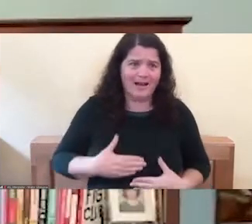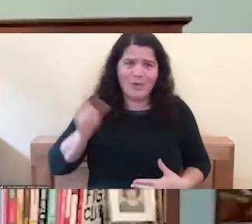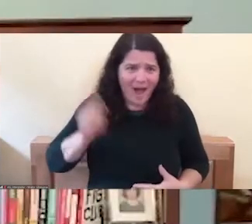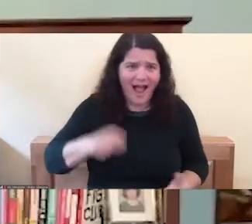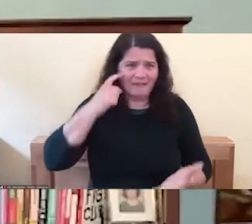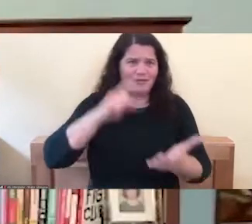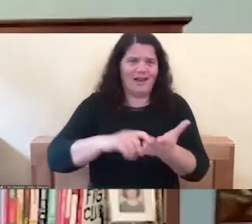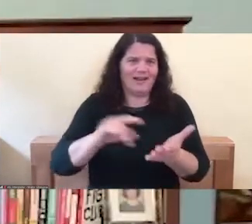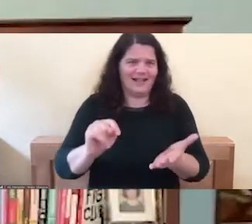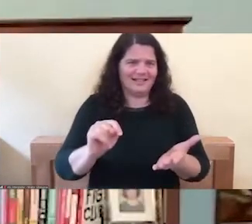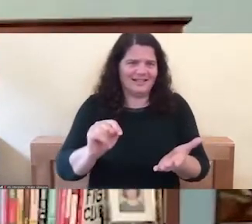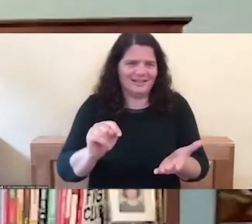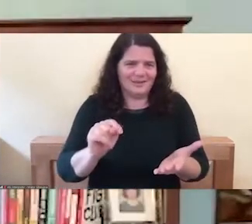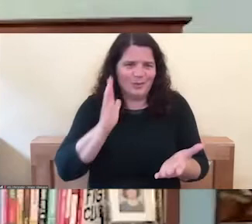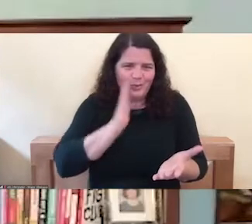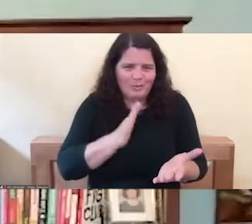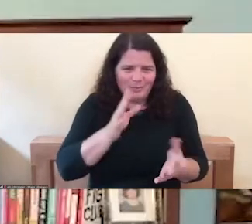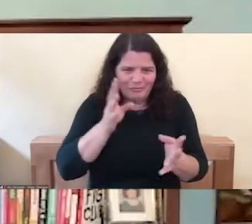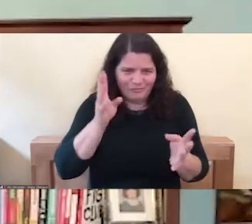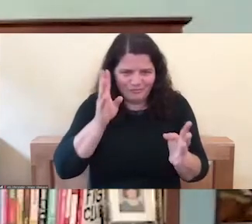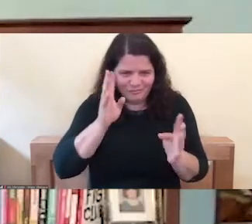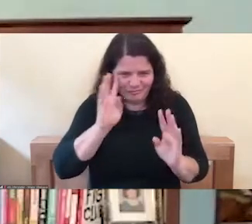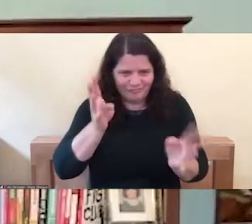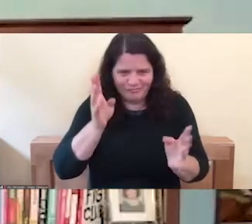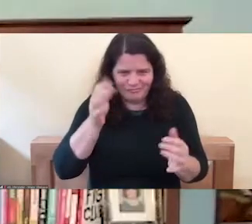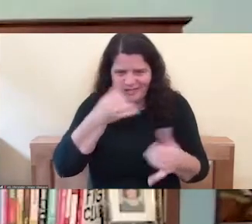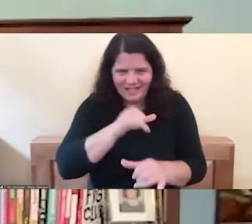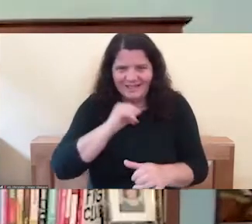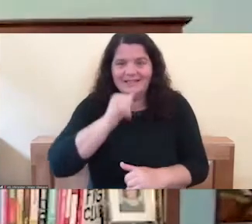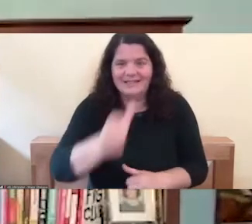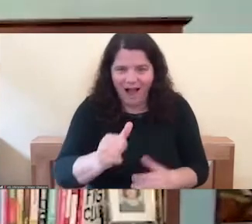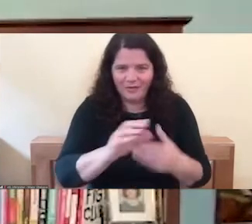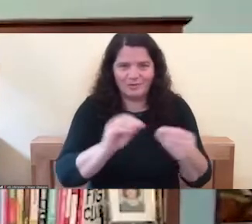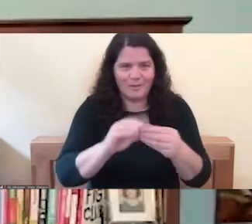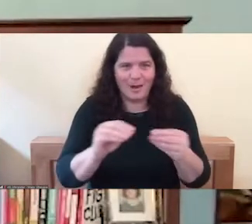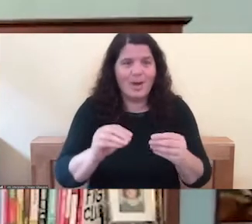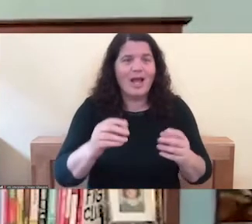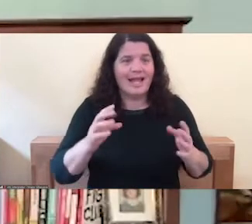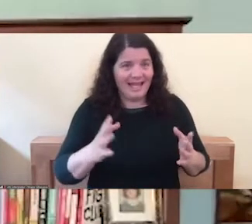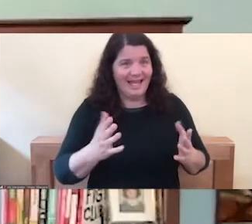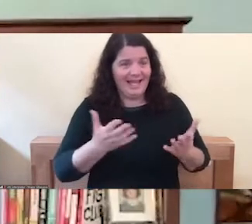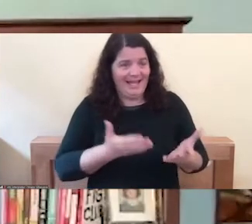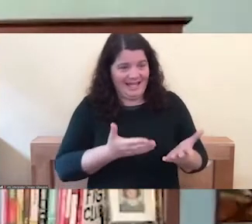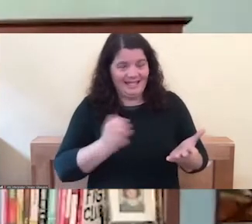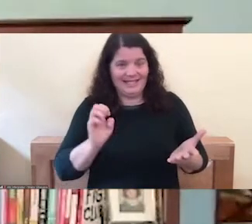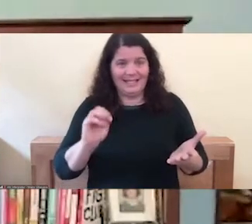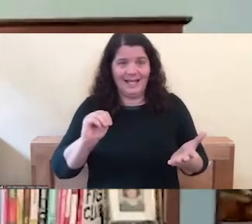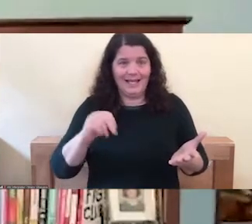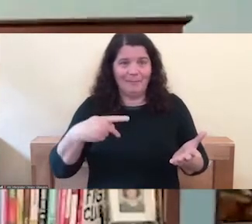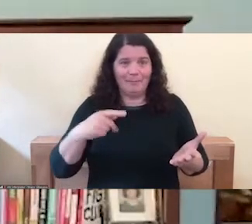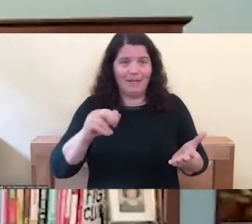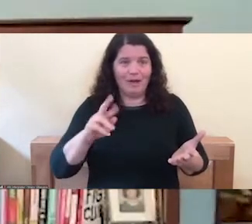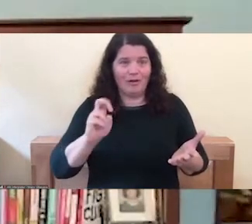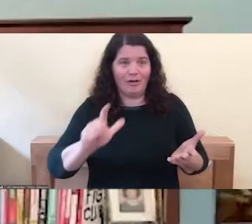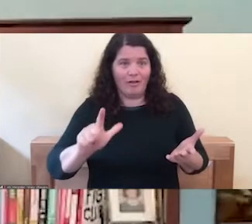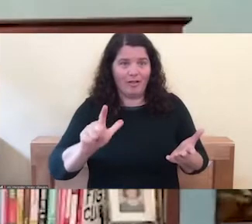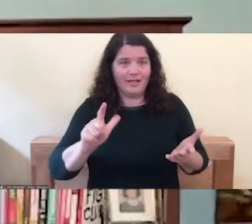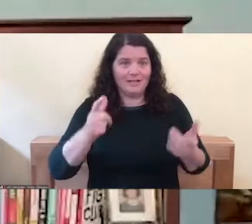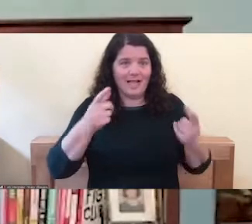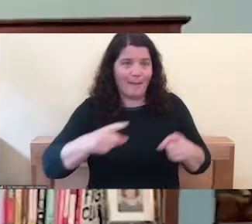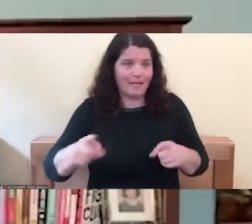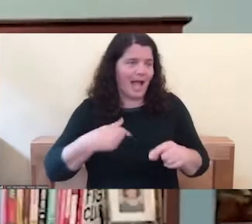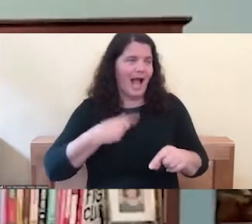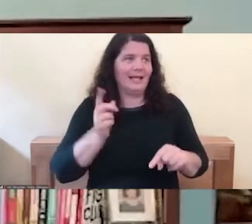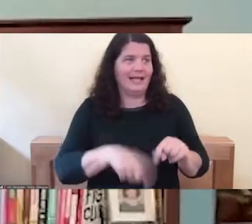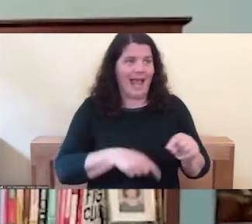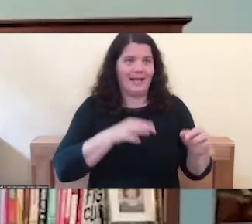know, and it's, it's, it's It's, it's empirical is happening. I'm not making it up. Just the fact that I can't explain it, you know,